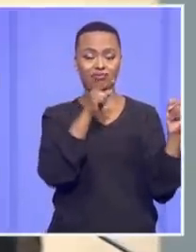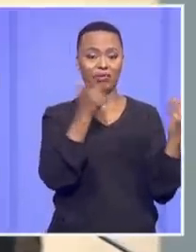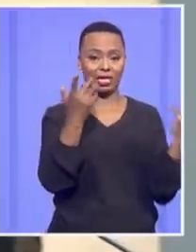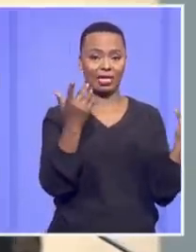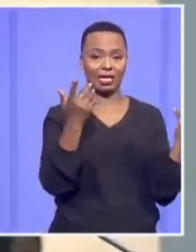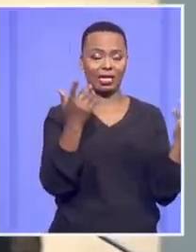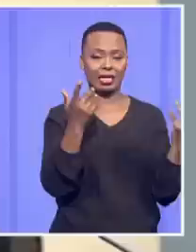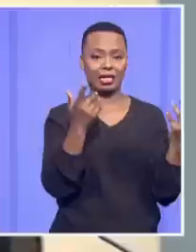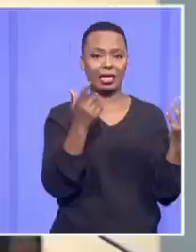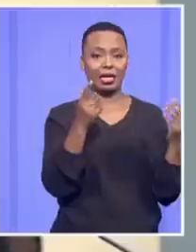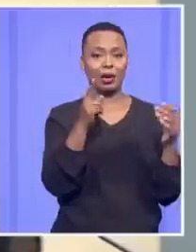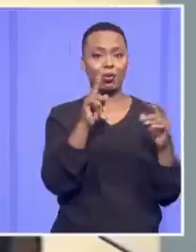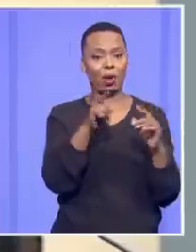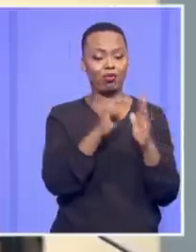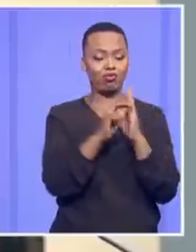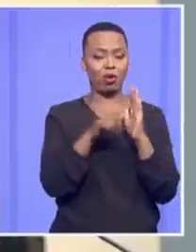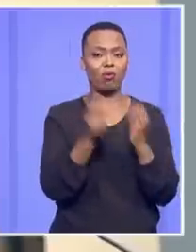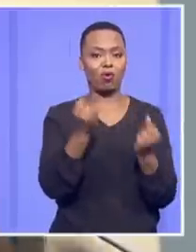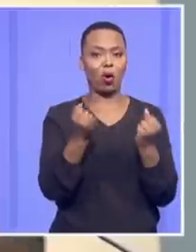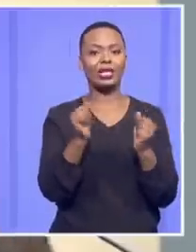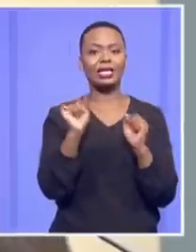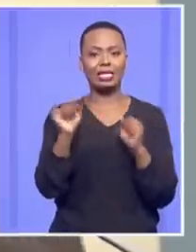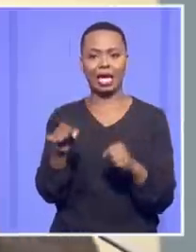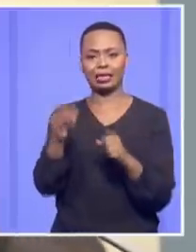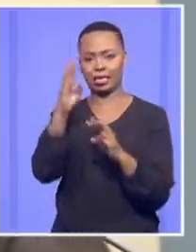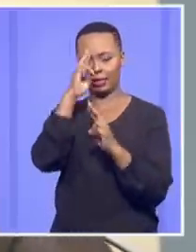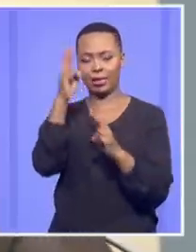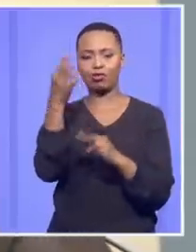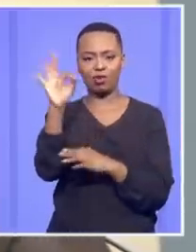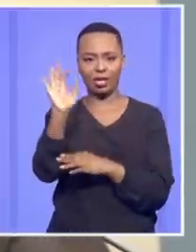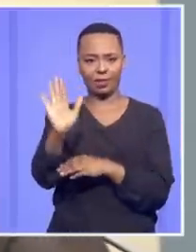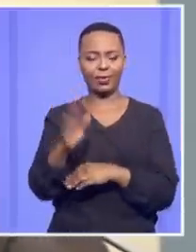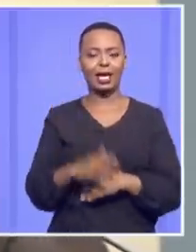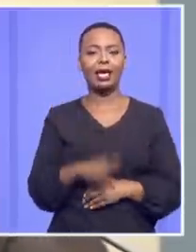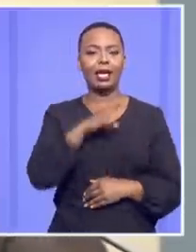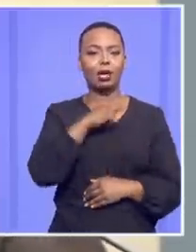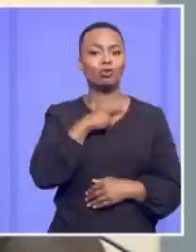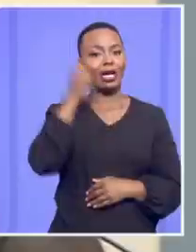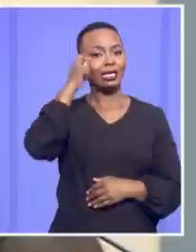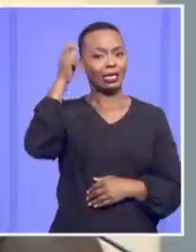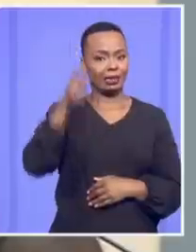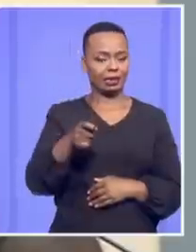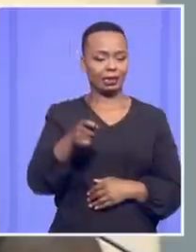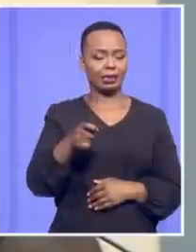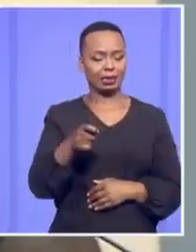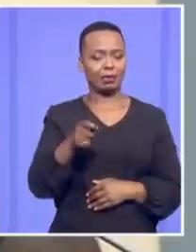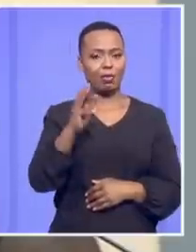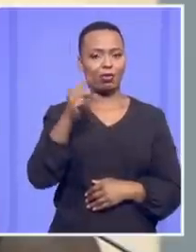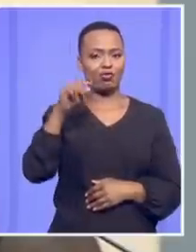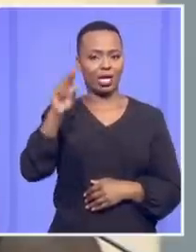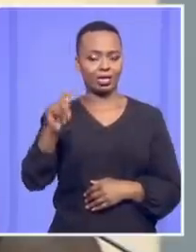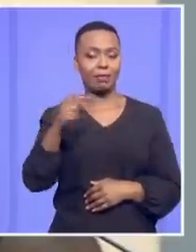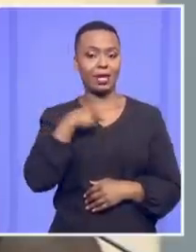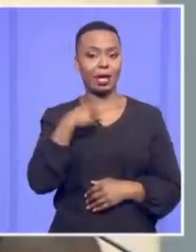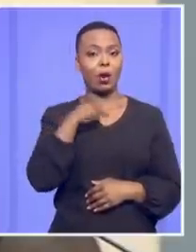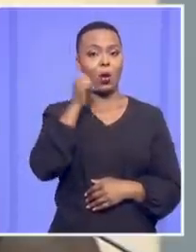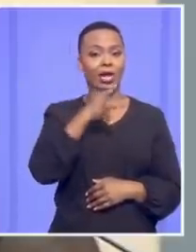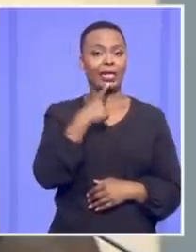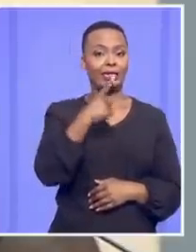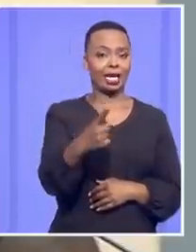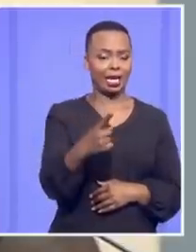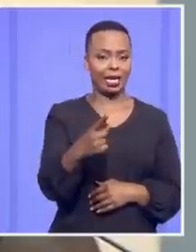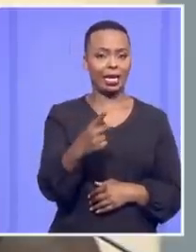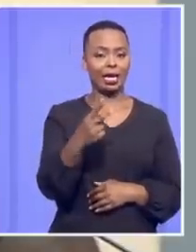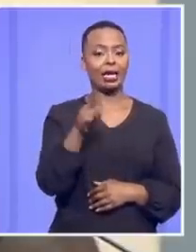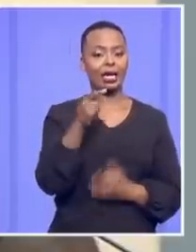jurisprudence of this court. With great respect, that is correct, and that is why, Justice Majid, when we say the double